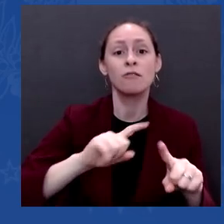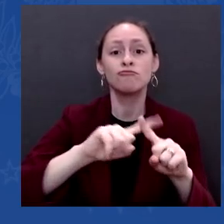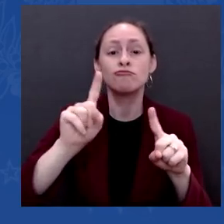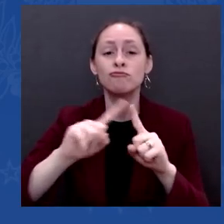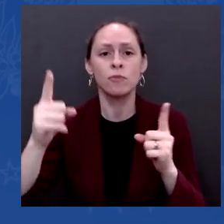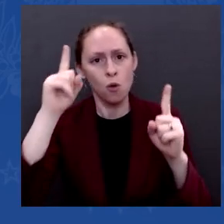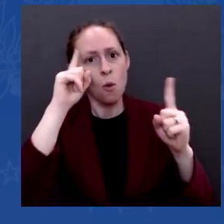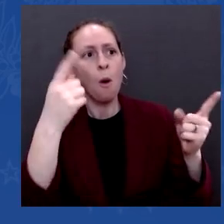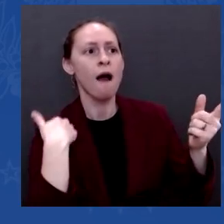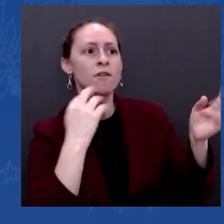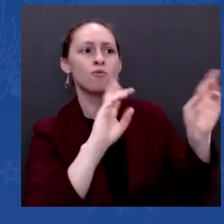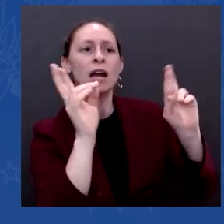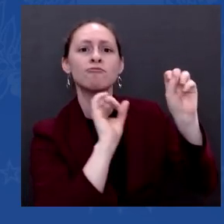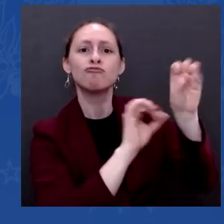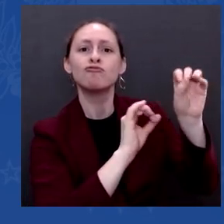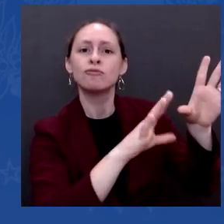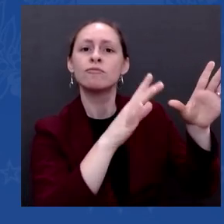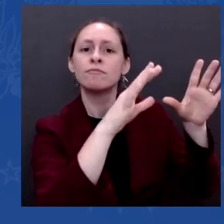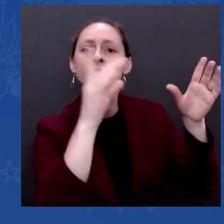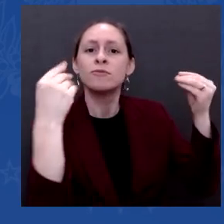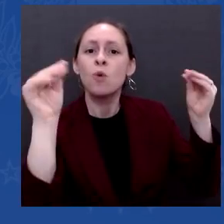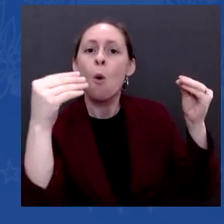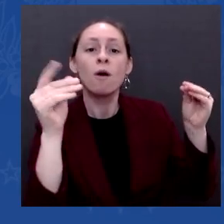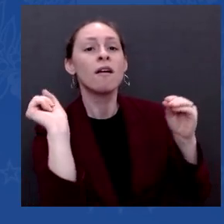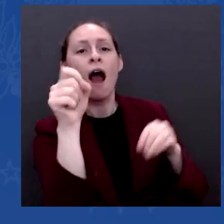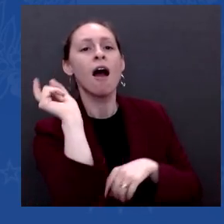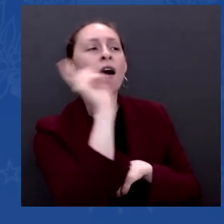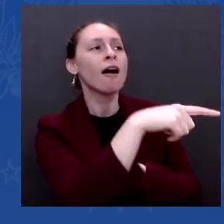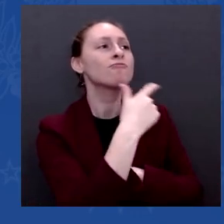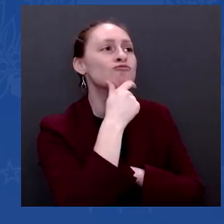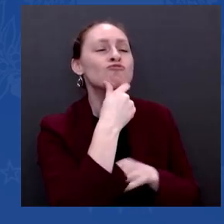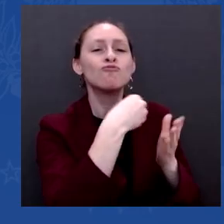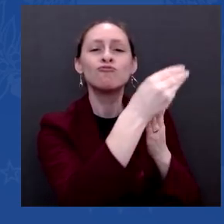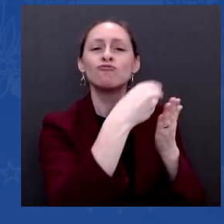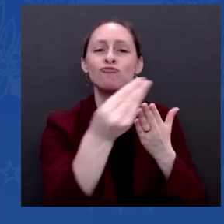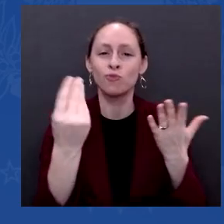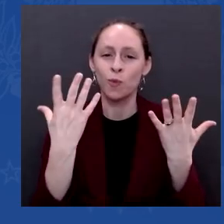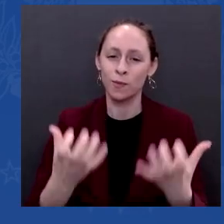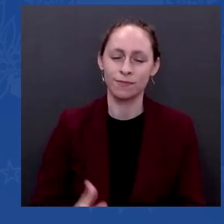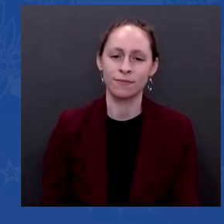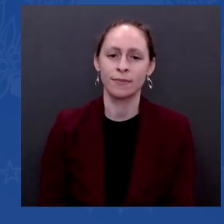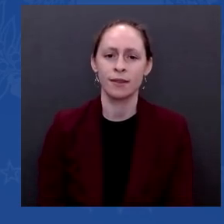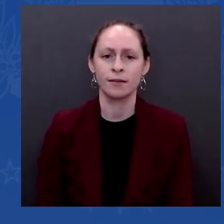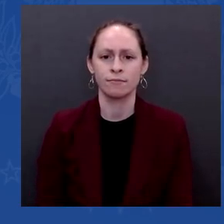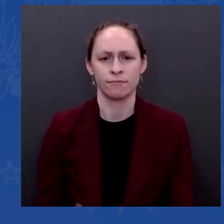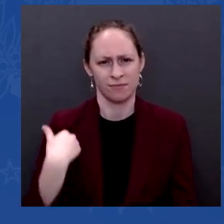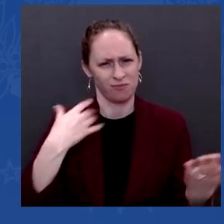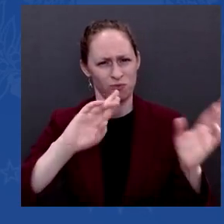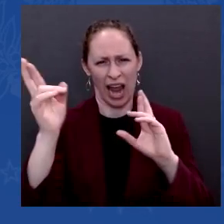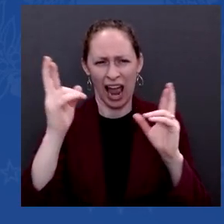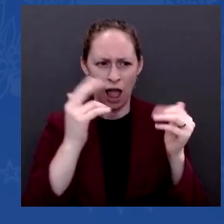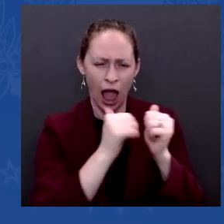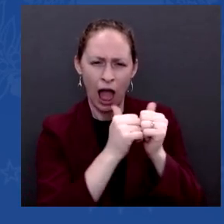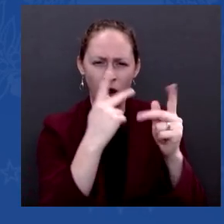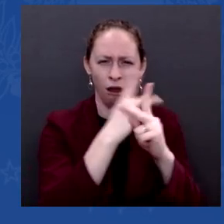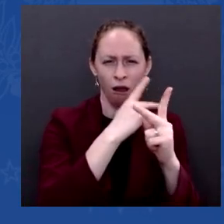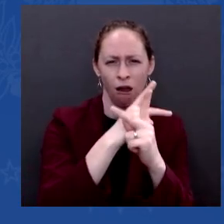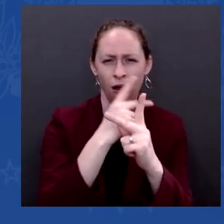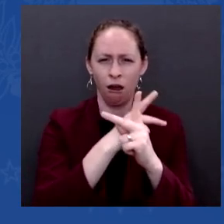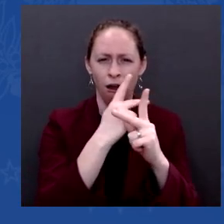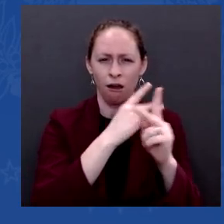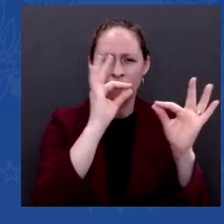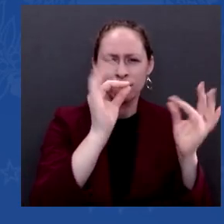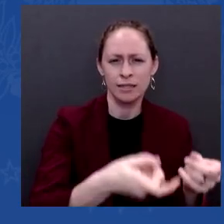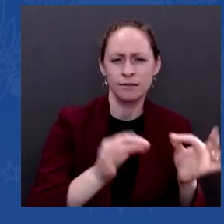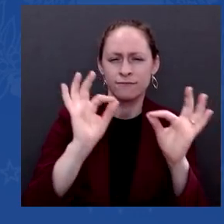fix the supply chain. COVID-19 has had a global impact on the economy. When a factory shuts down in one